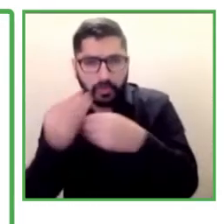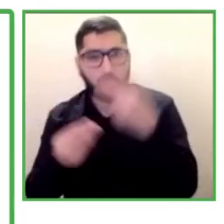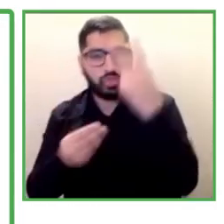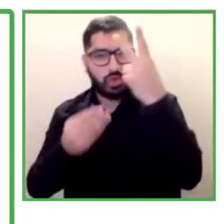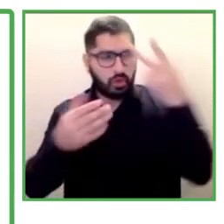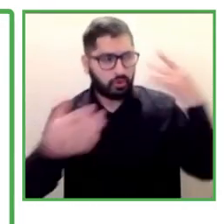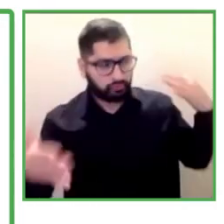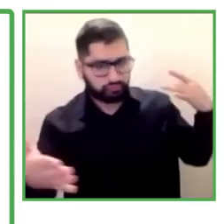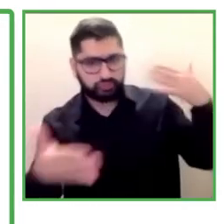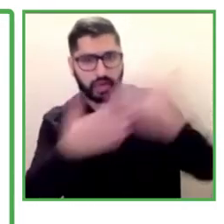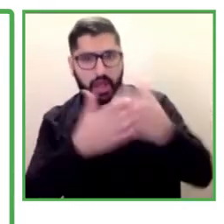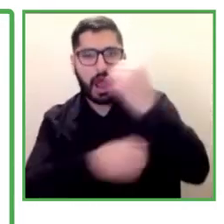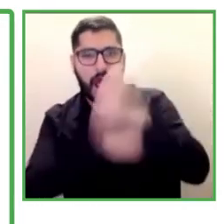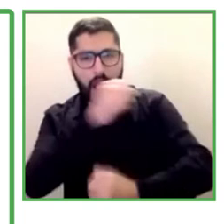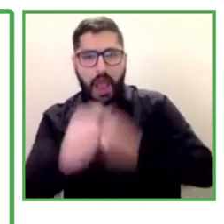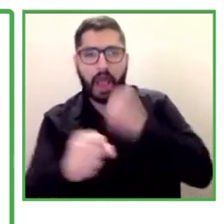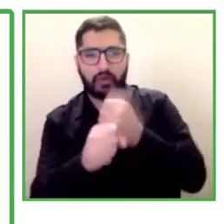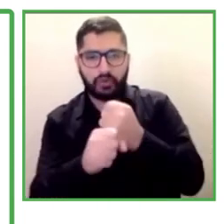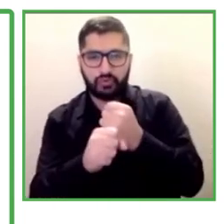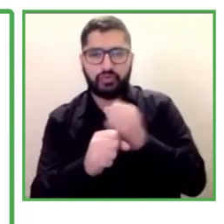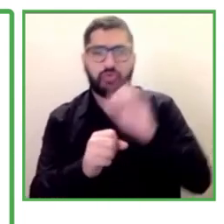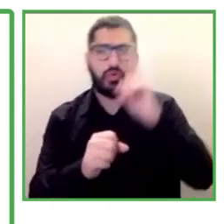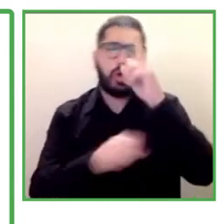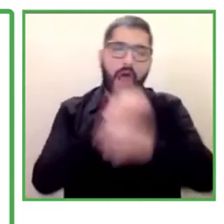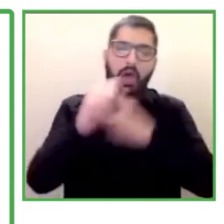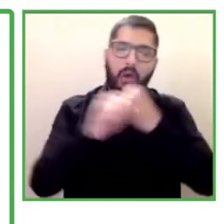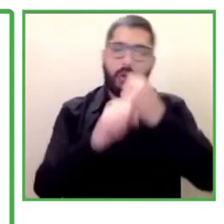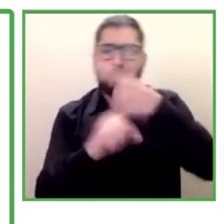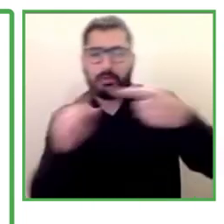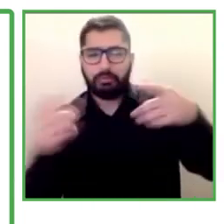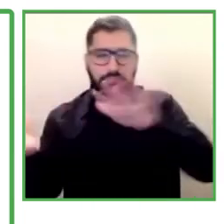year, year and a half, and also the lessons learned.